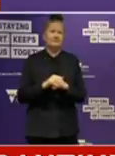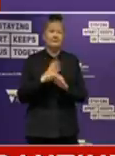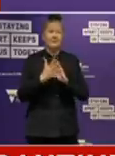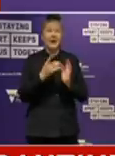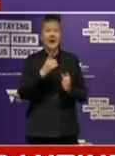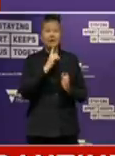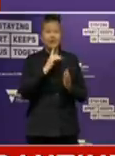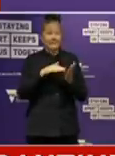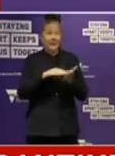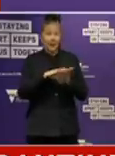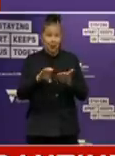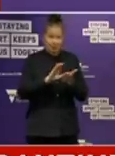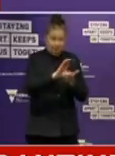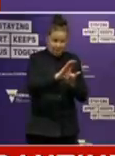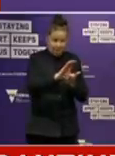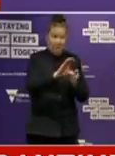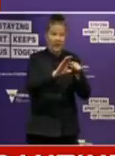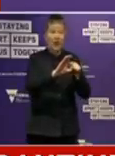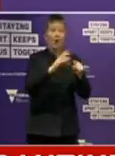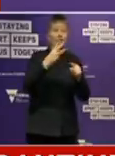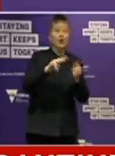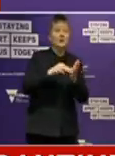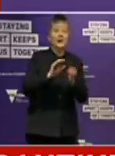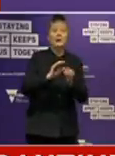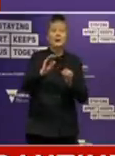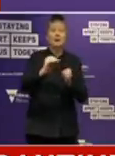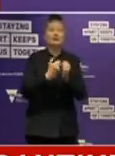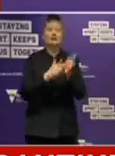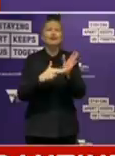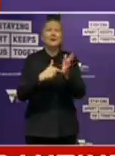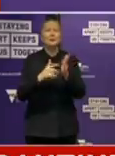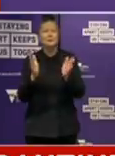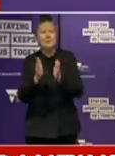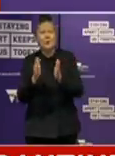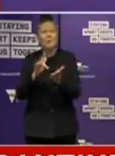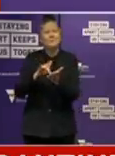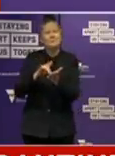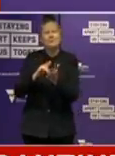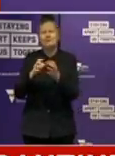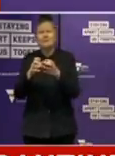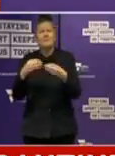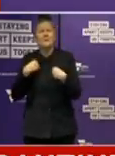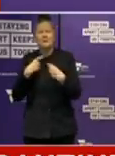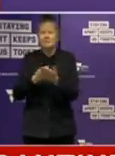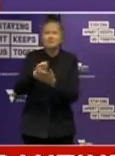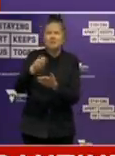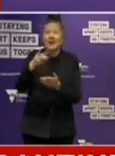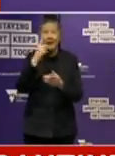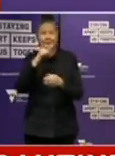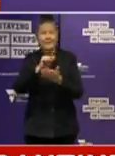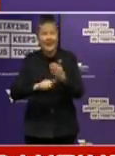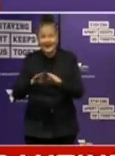$30 million will be provided in grants to small and medium businesses to help pay for tables, plastic screens,